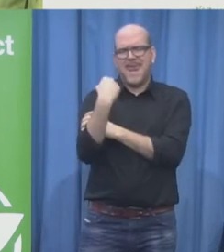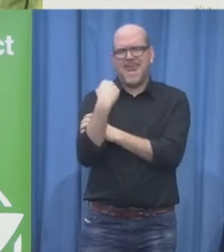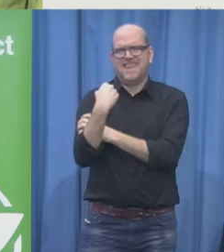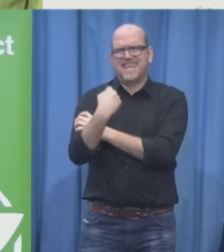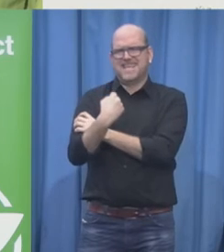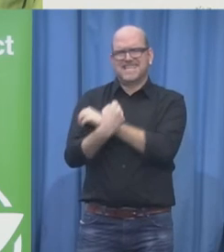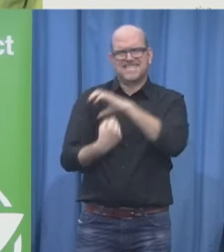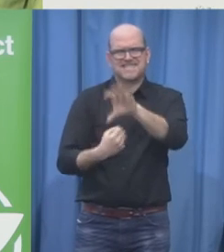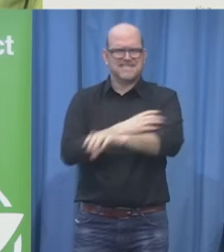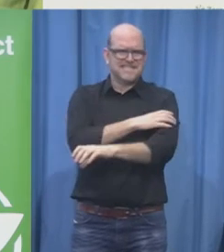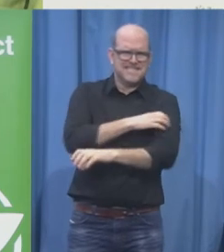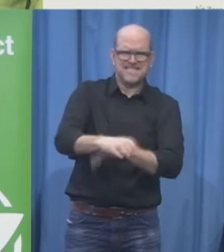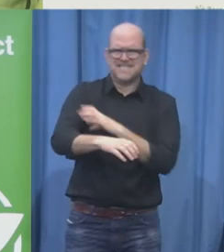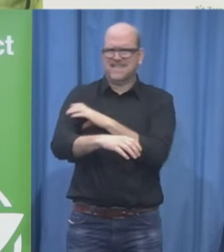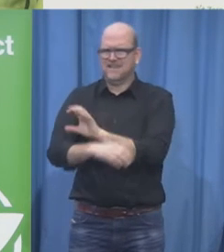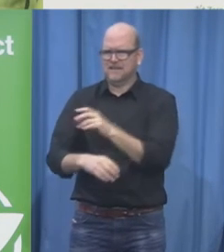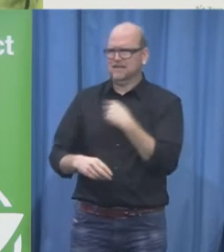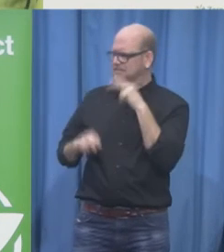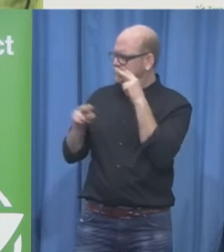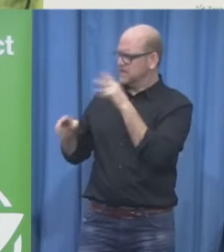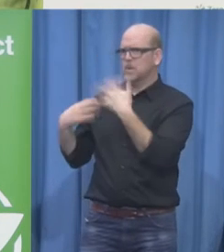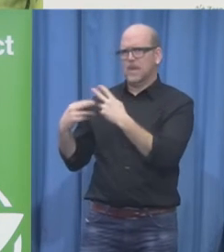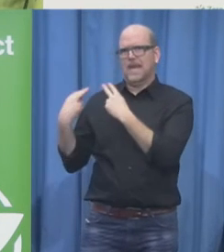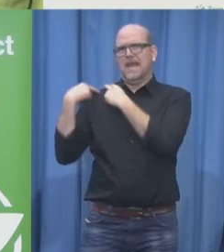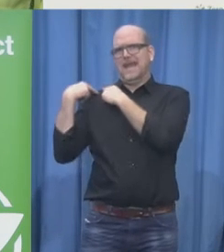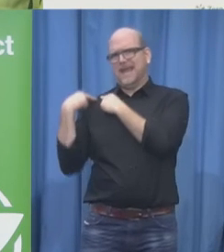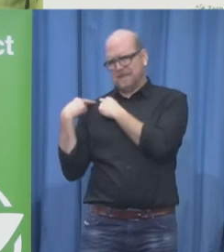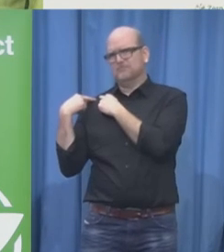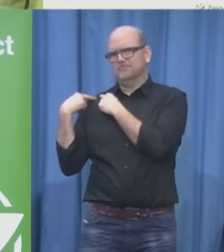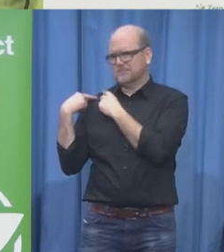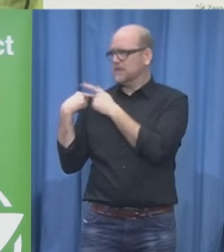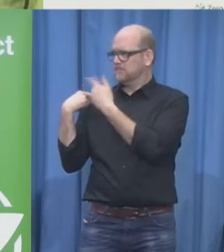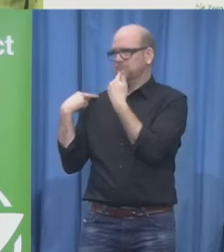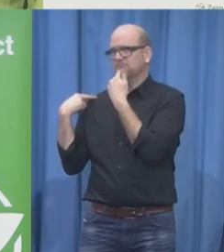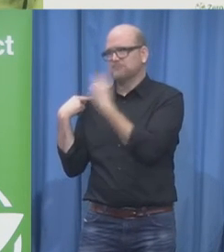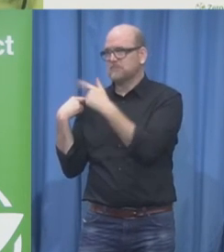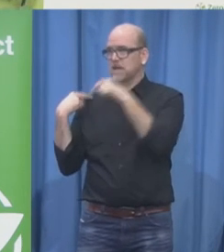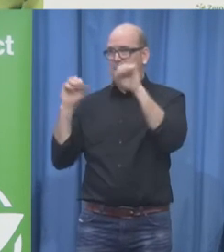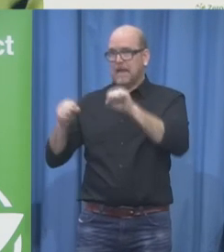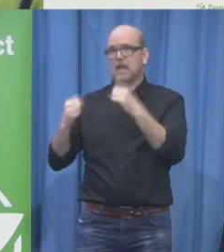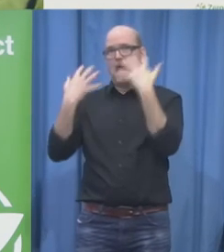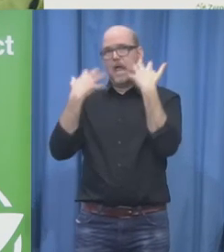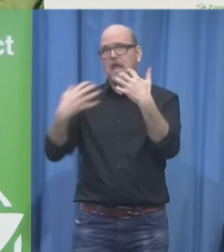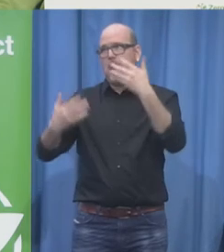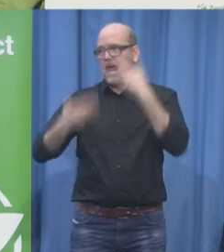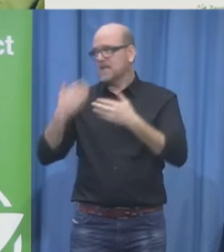success of this conference congratulations thank you